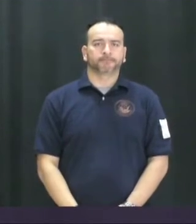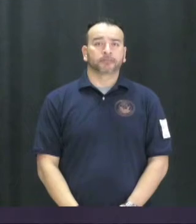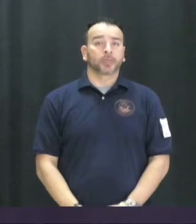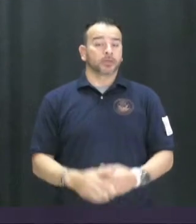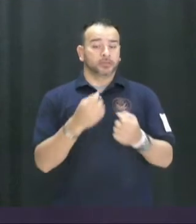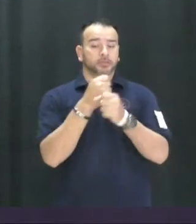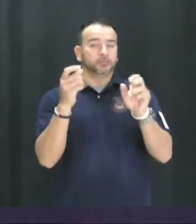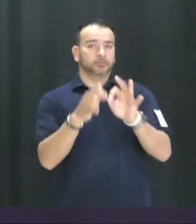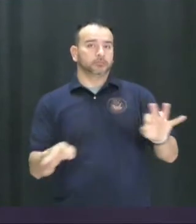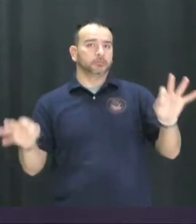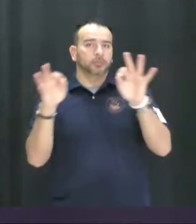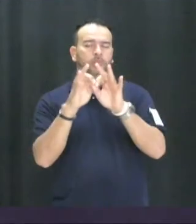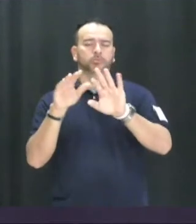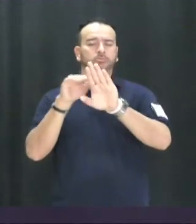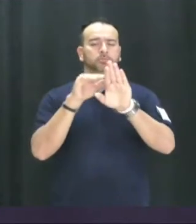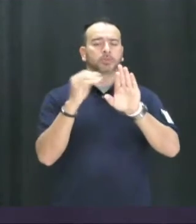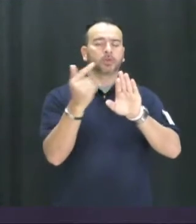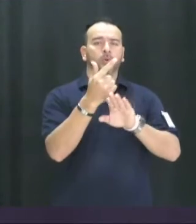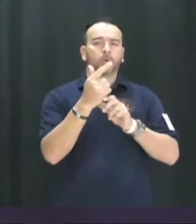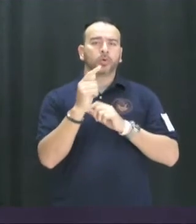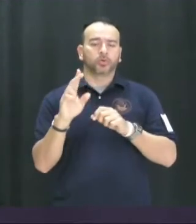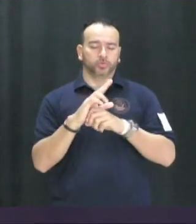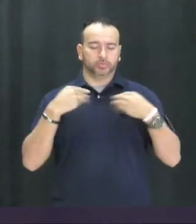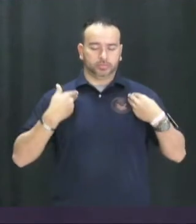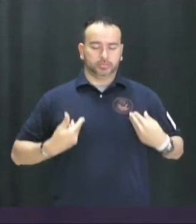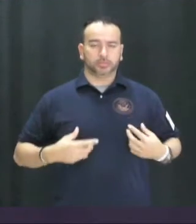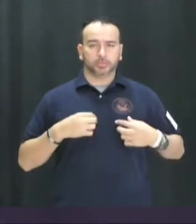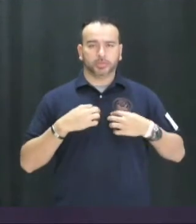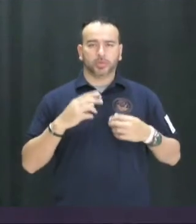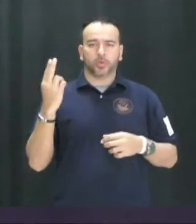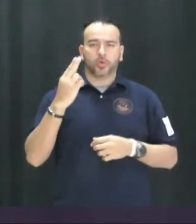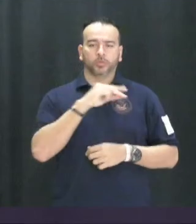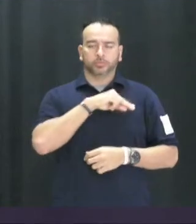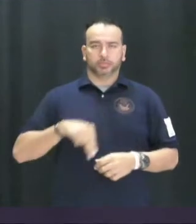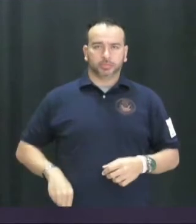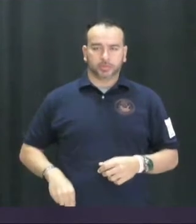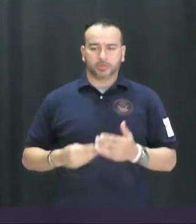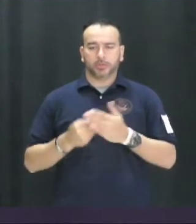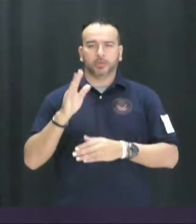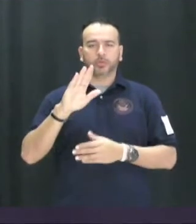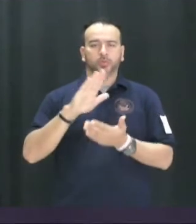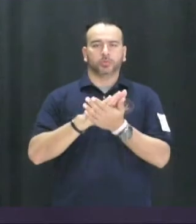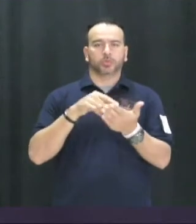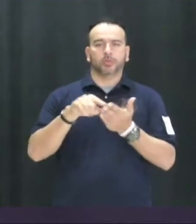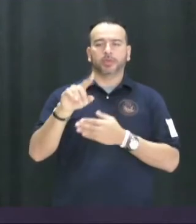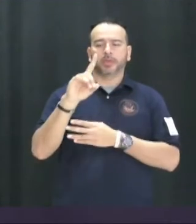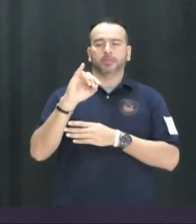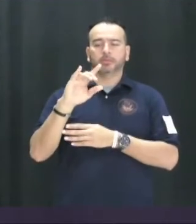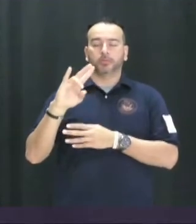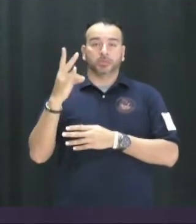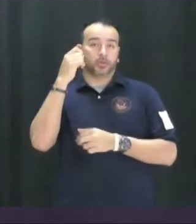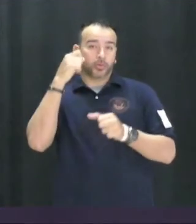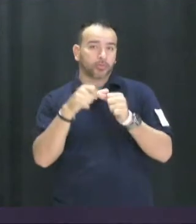Safety is important. We're reminding everyone that by wearing an Always Wear Your Seat Bell shirt. Purchase yours on school pay by December 7th and